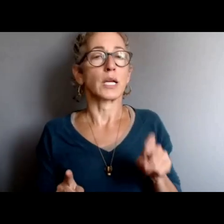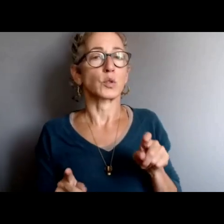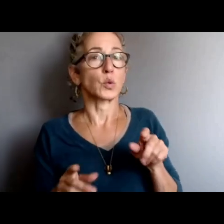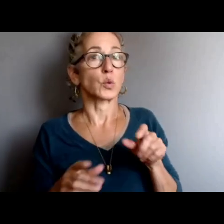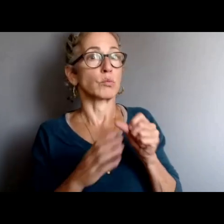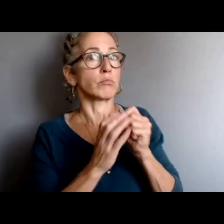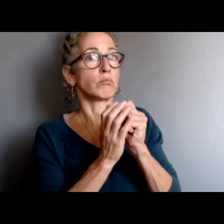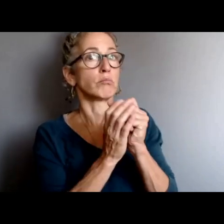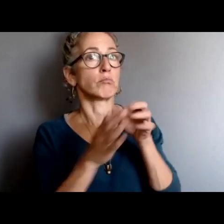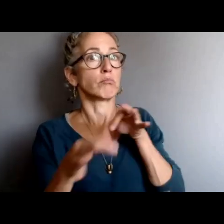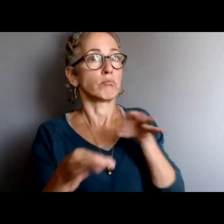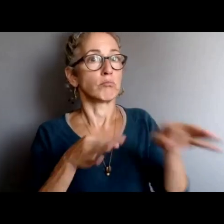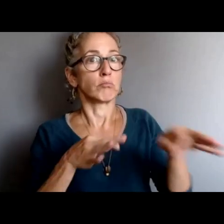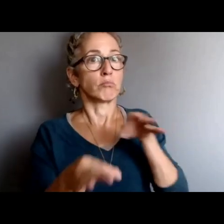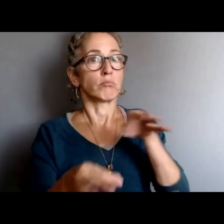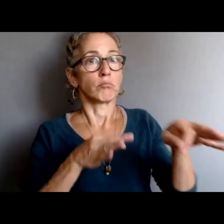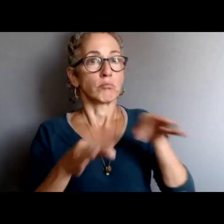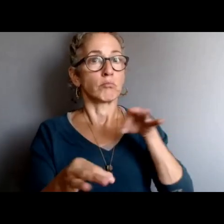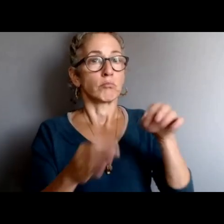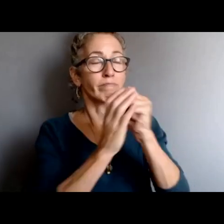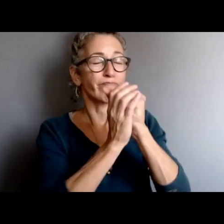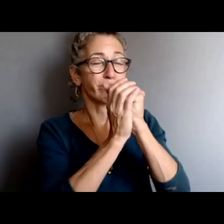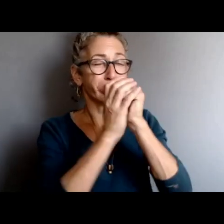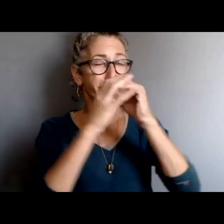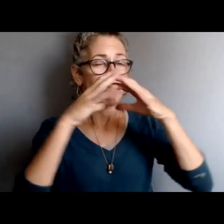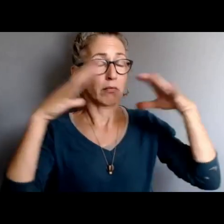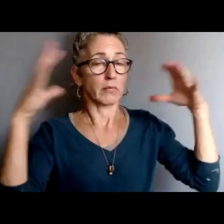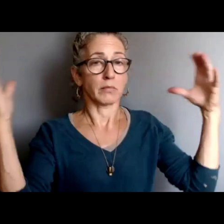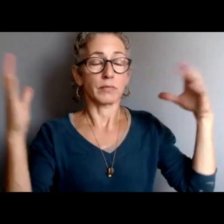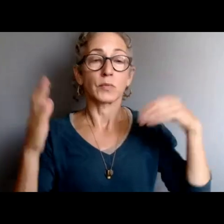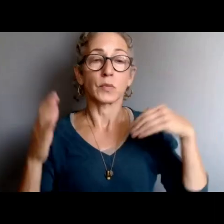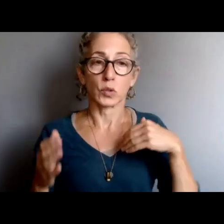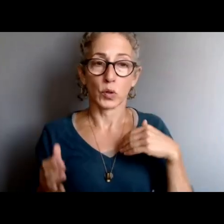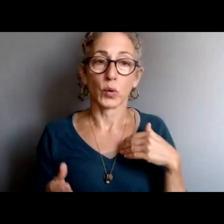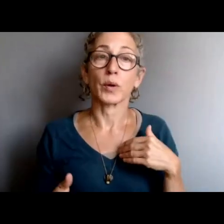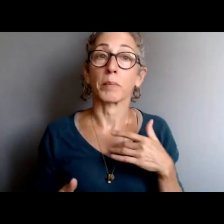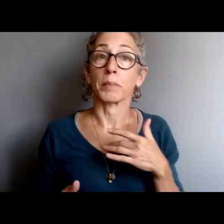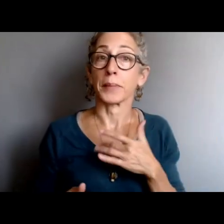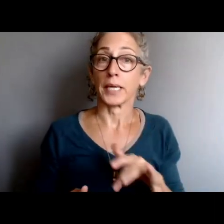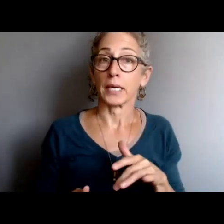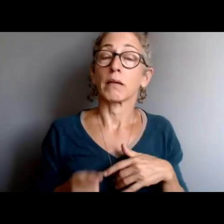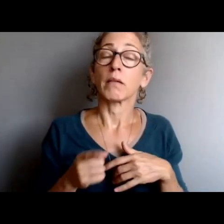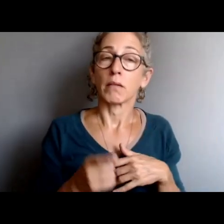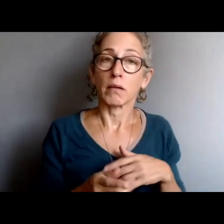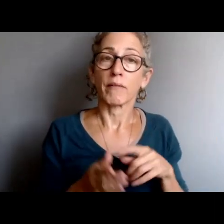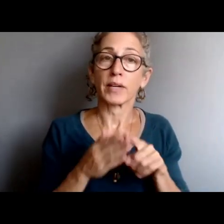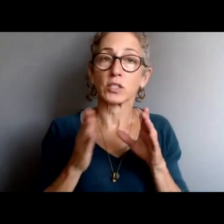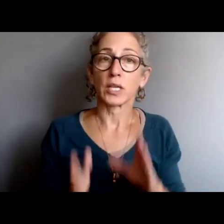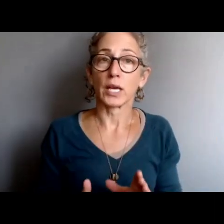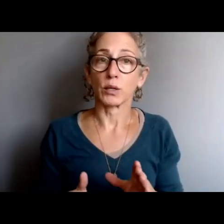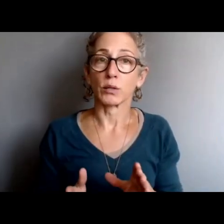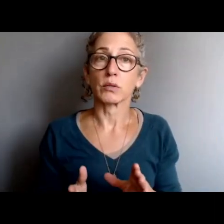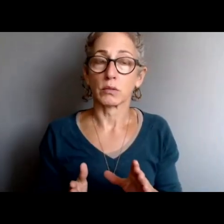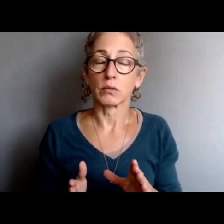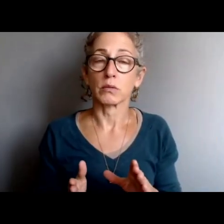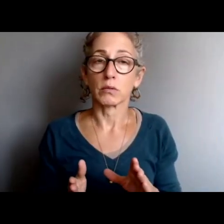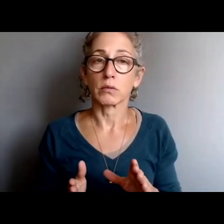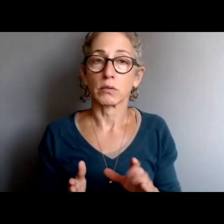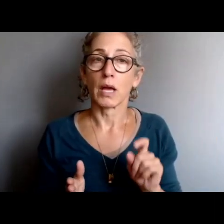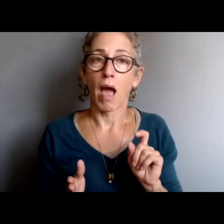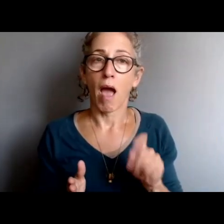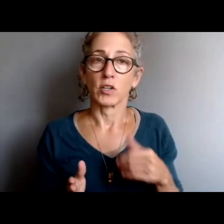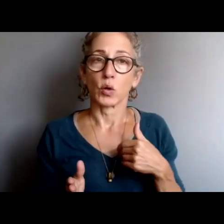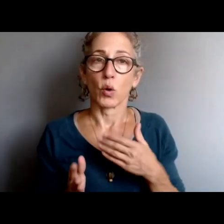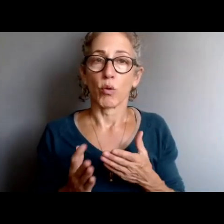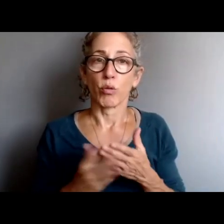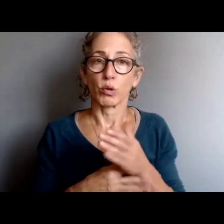specifically go through three days of onboard training when they first become an investigator